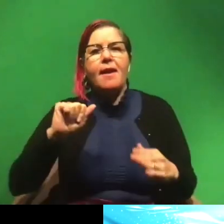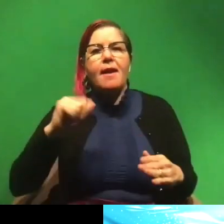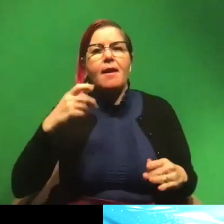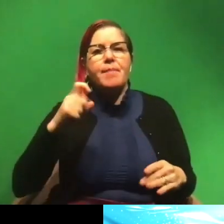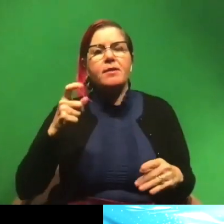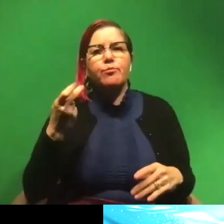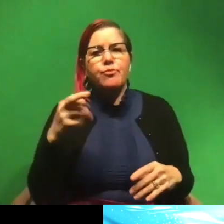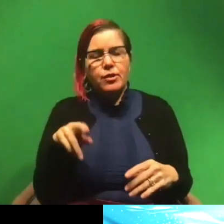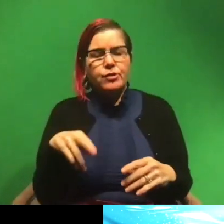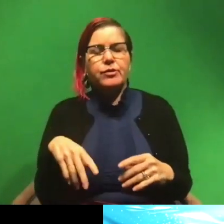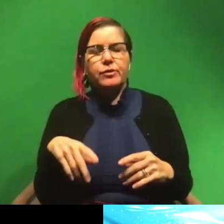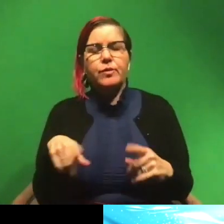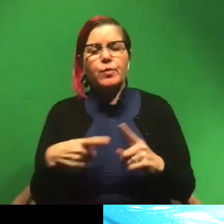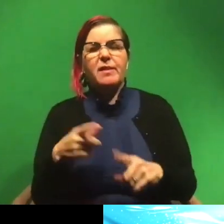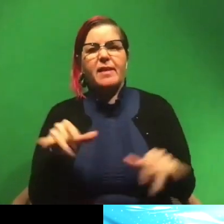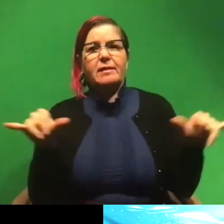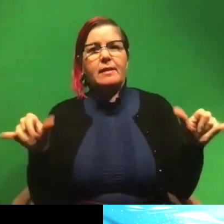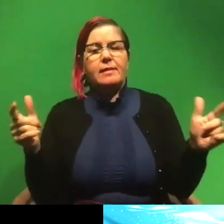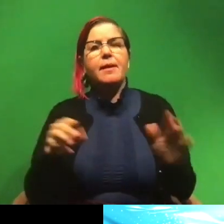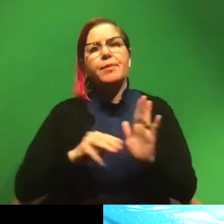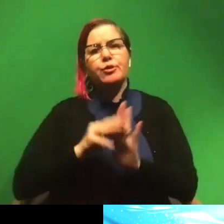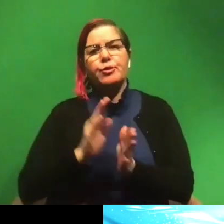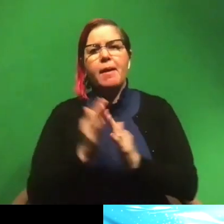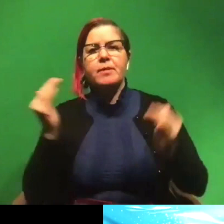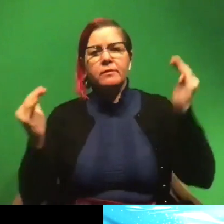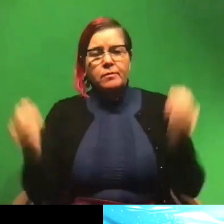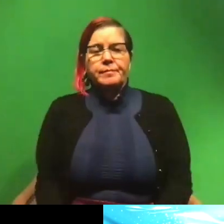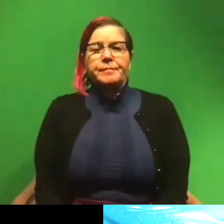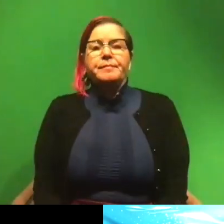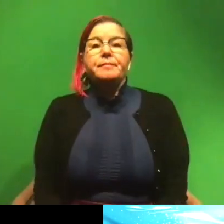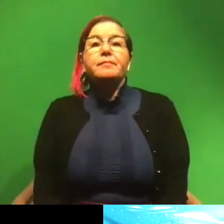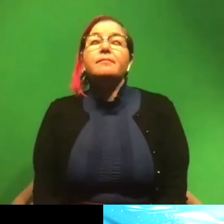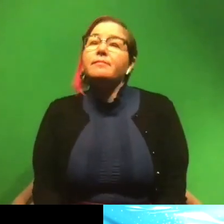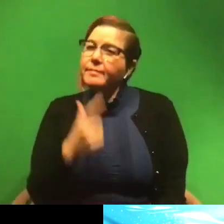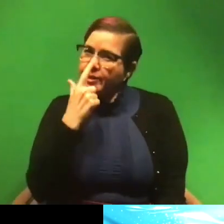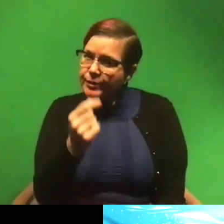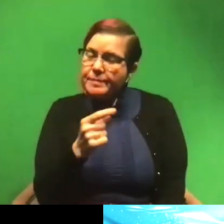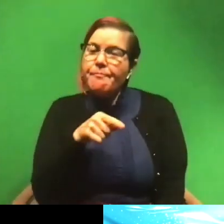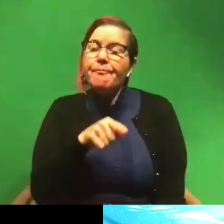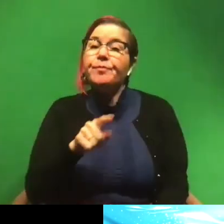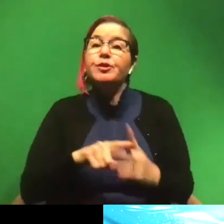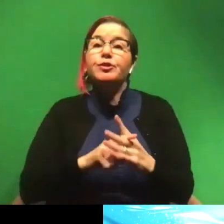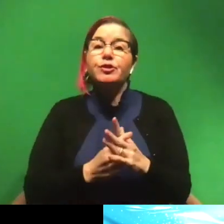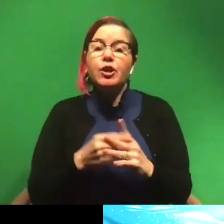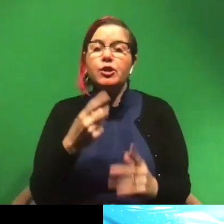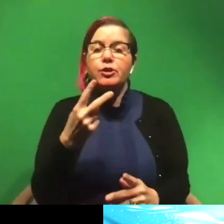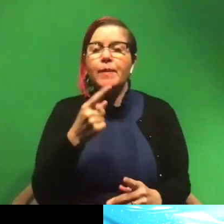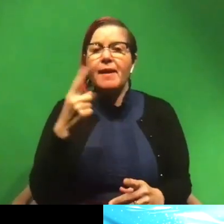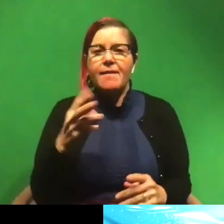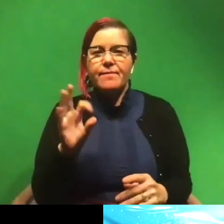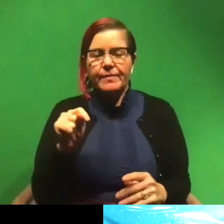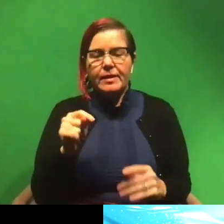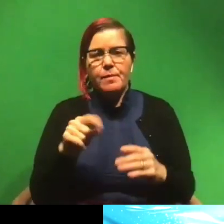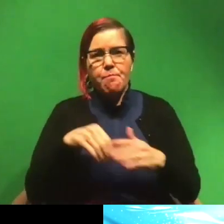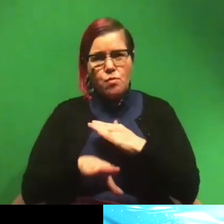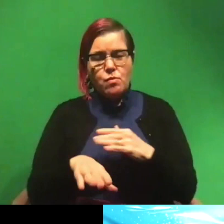are mature adults. But what's really interesting is they start out to be about two and a half feet long when they're born.